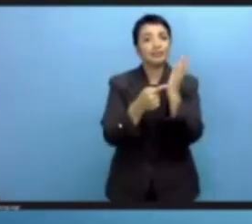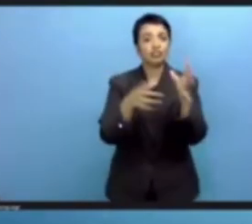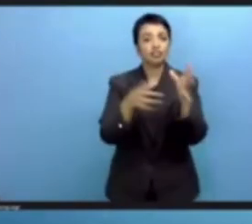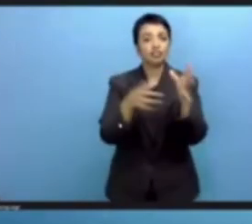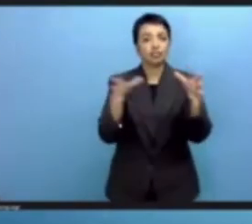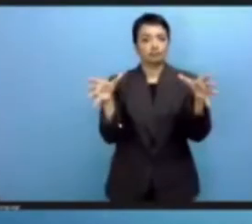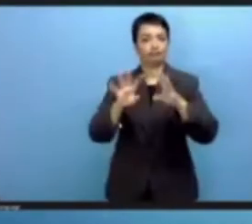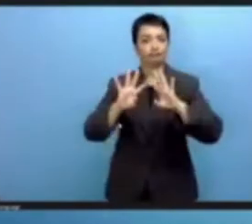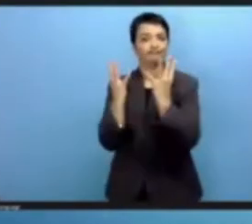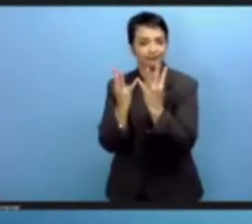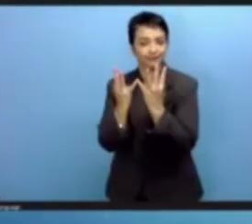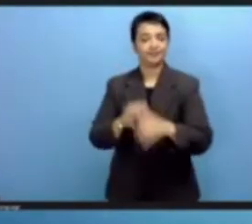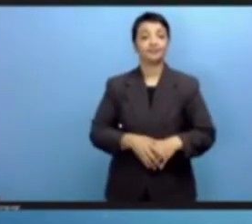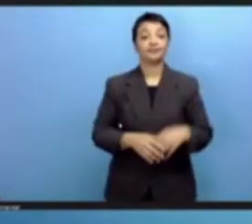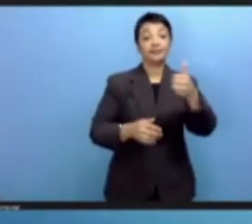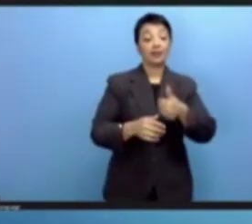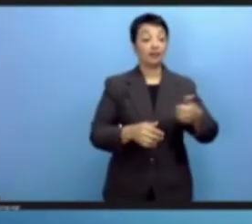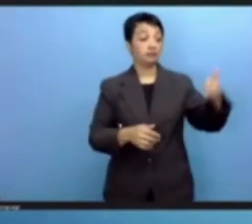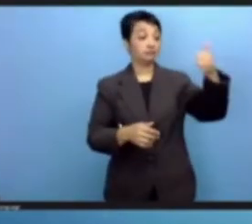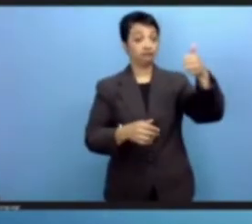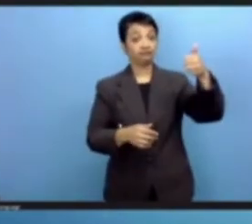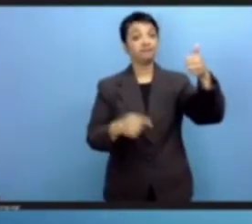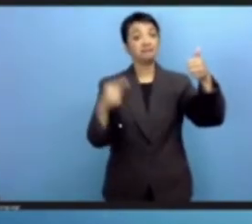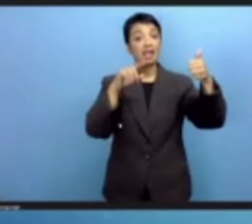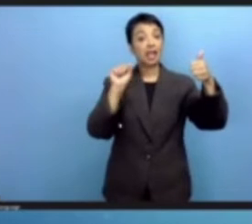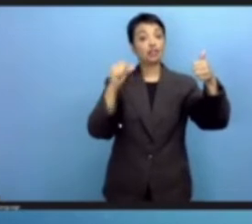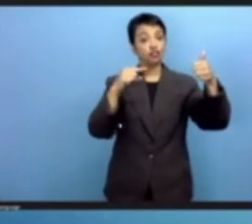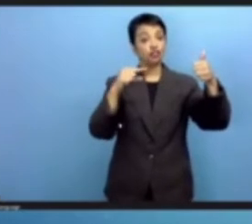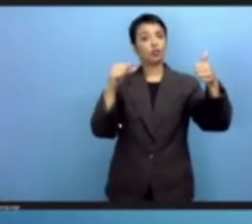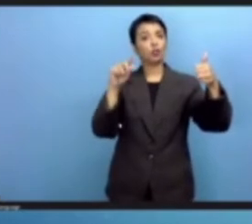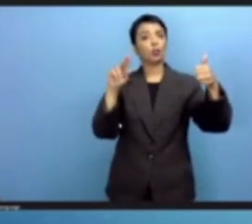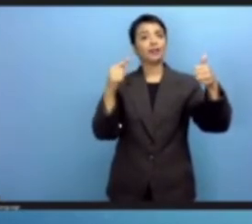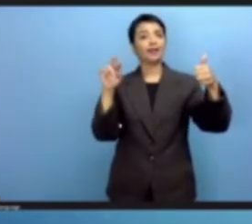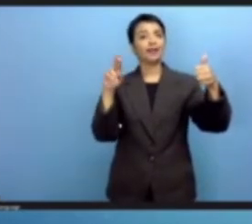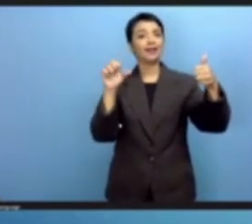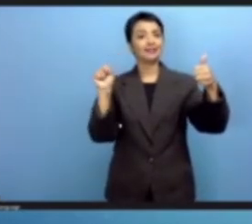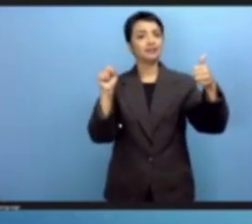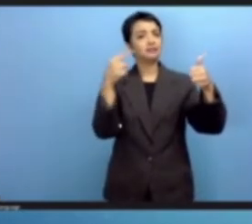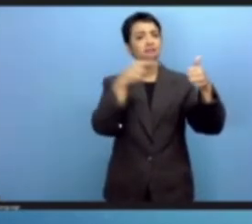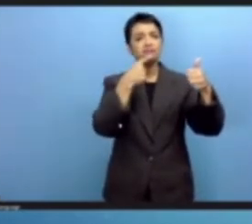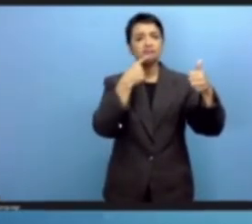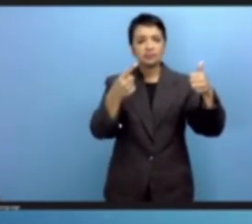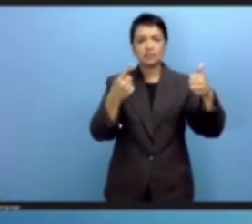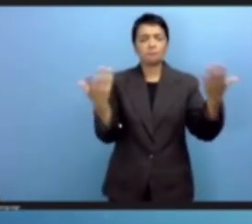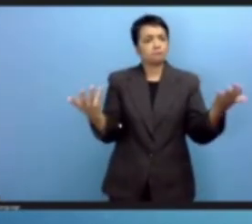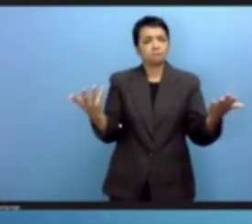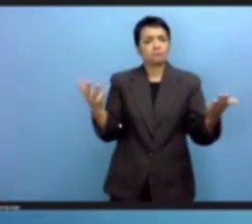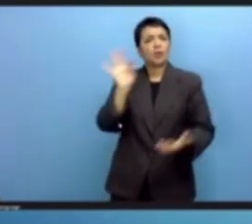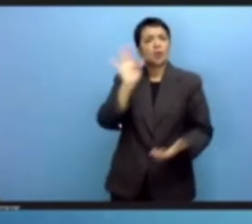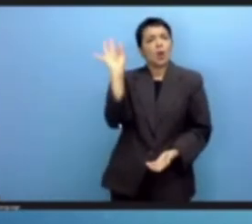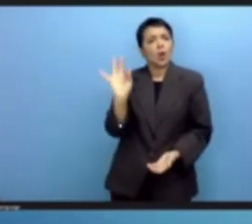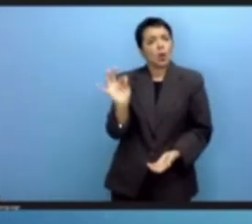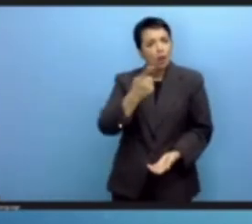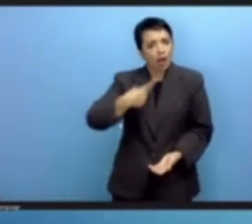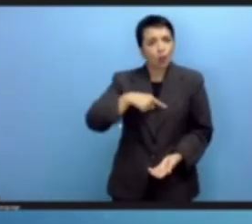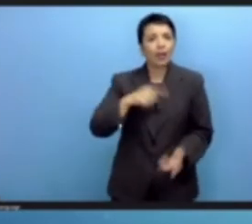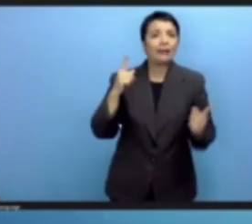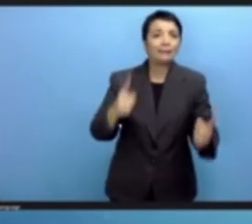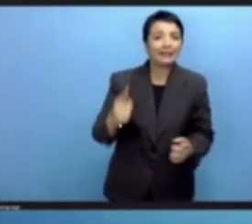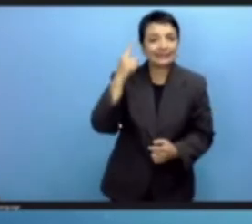message to this conference, has underlined why we need to reflect on an open,